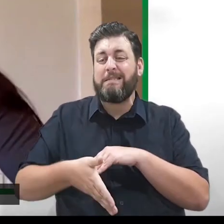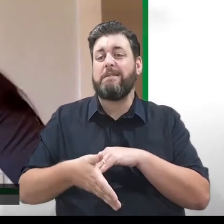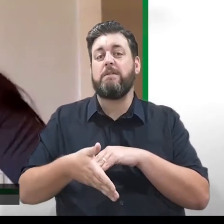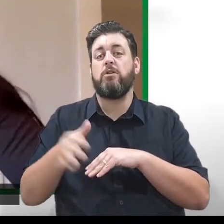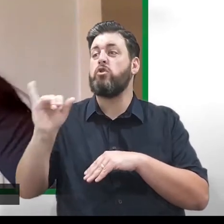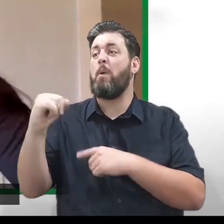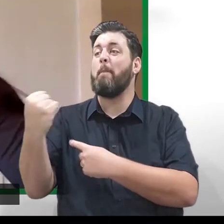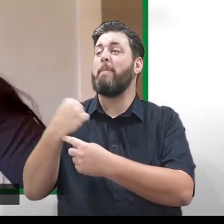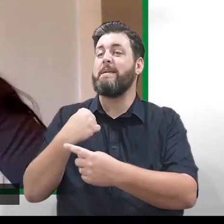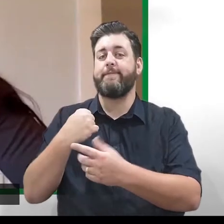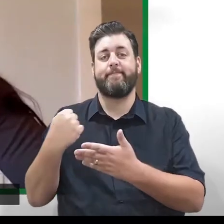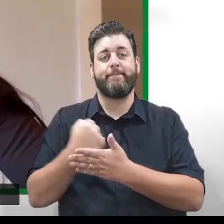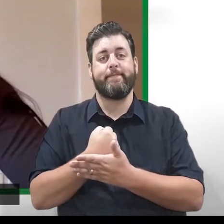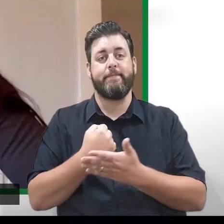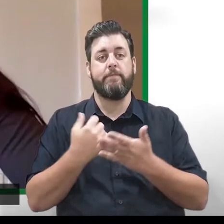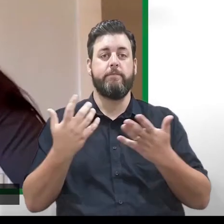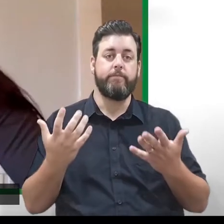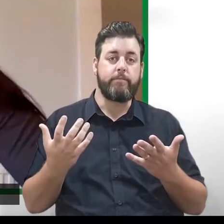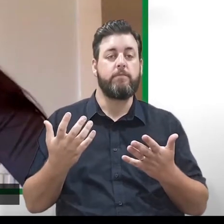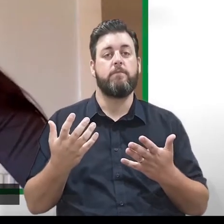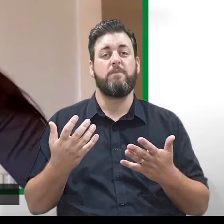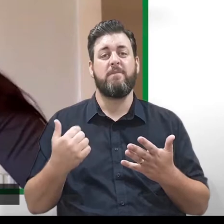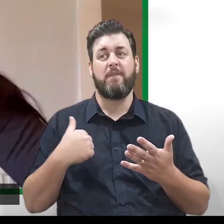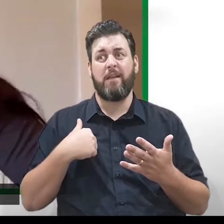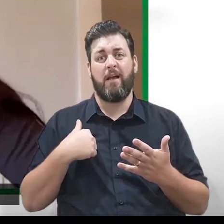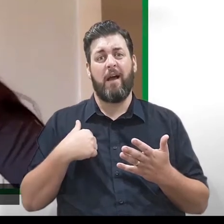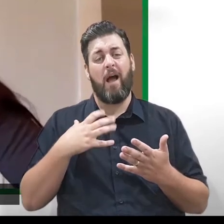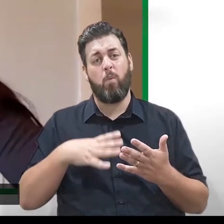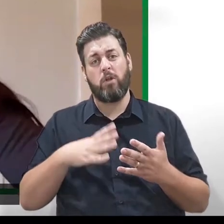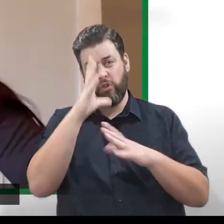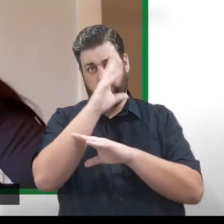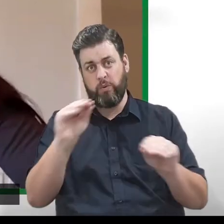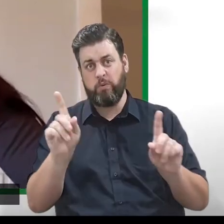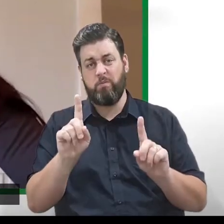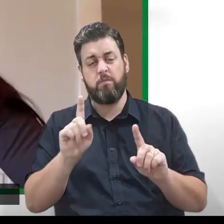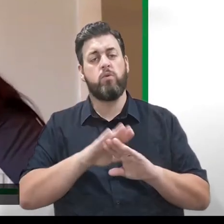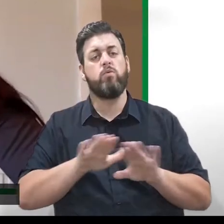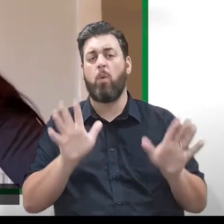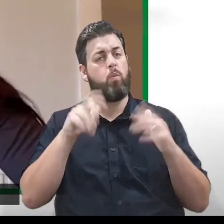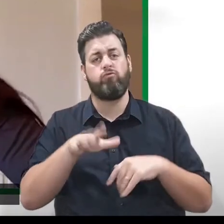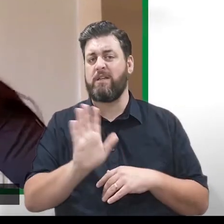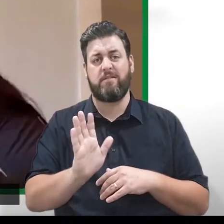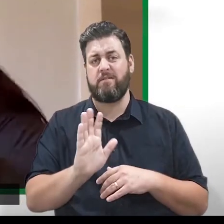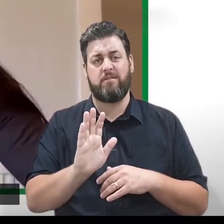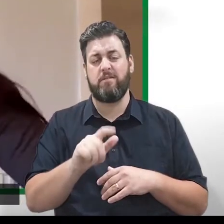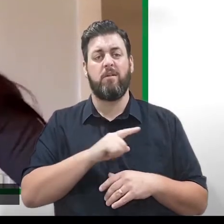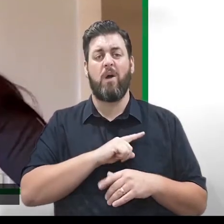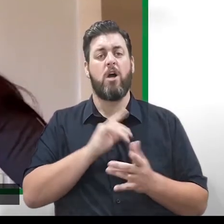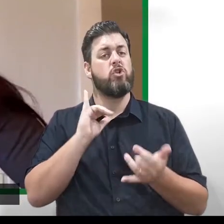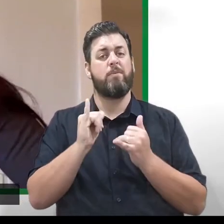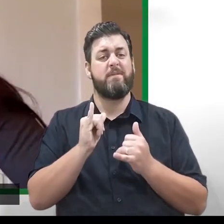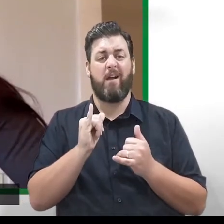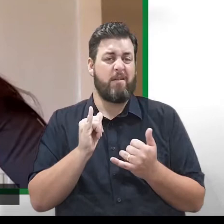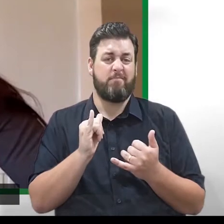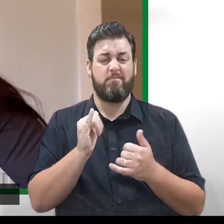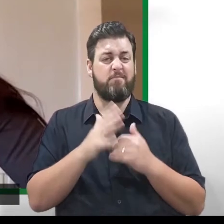maybe didn't get the result that you wanted. And what I want to say to you guys is don't worry about it. Sometimes things don't go that